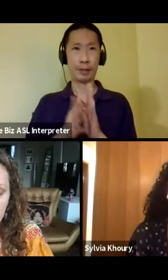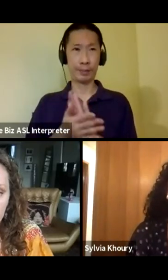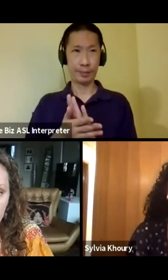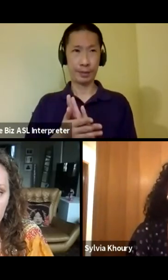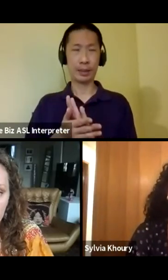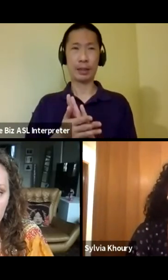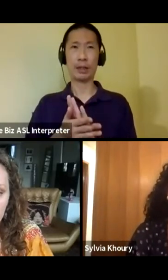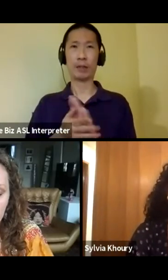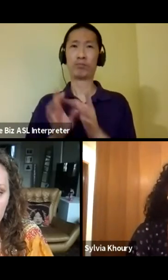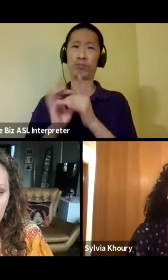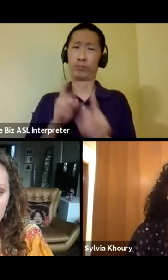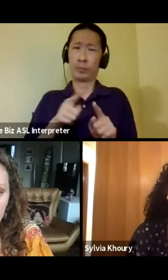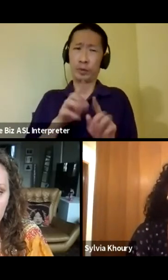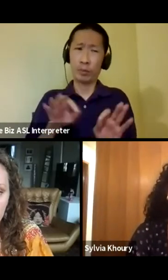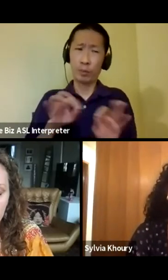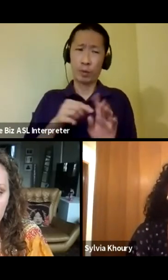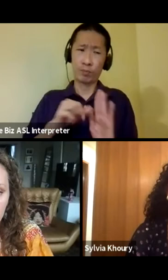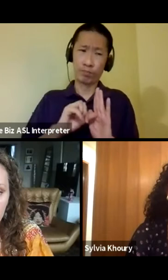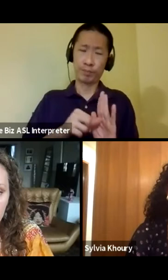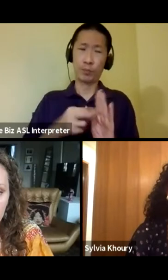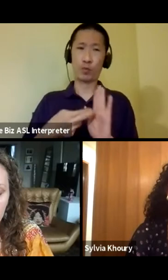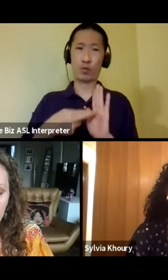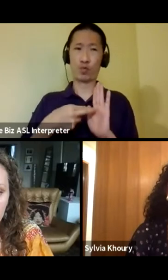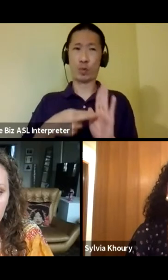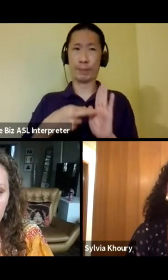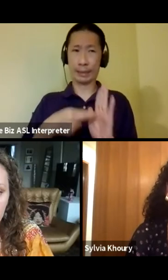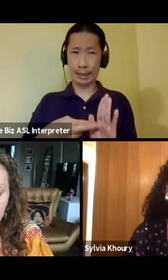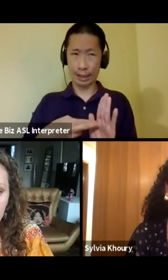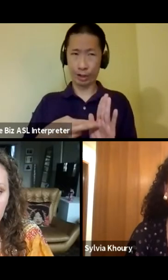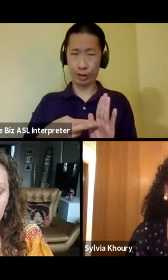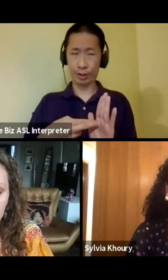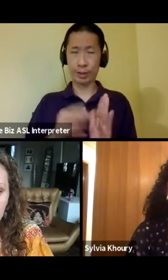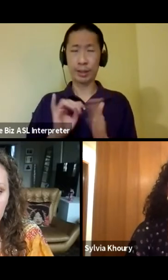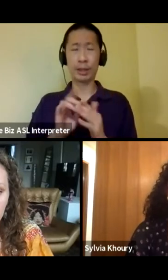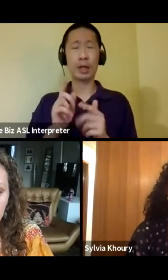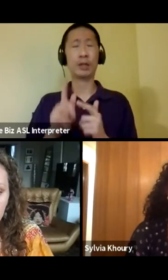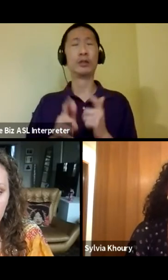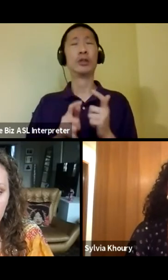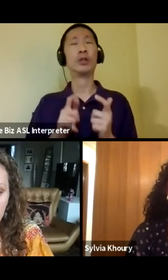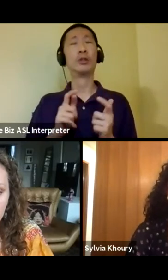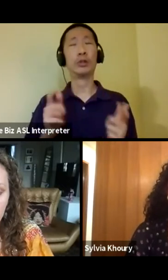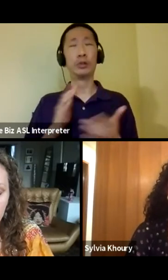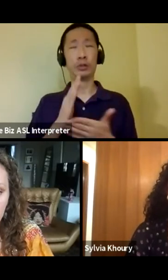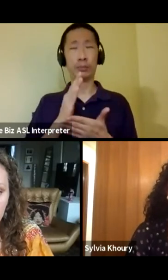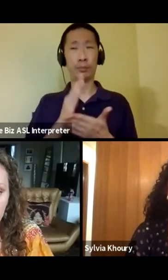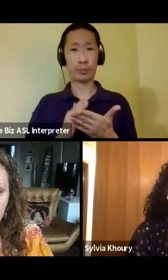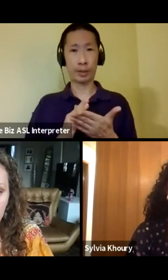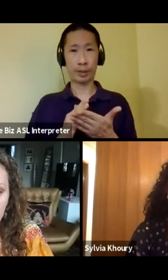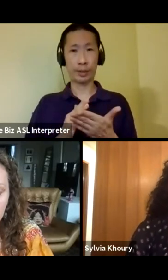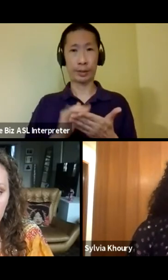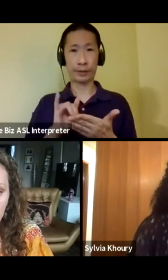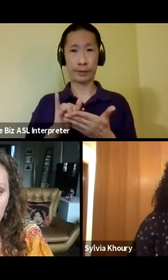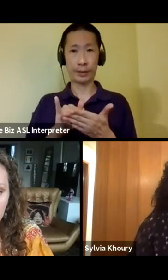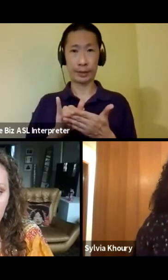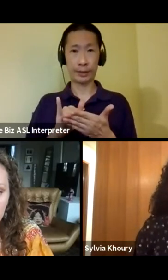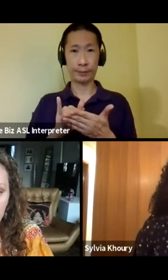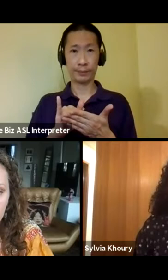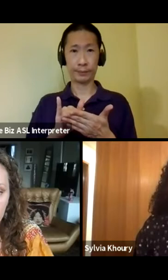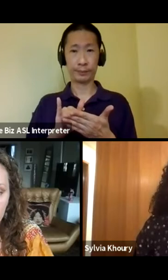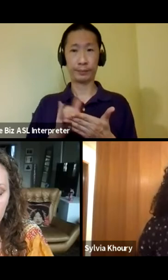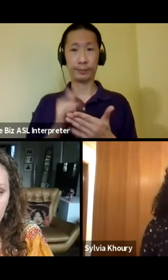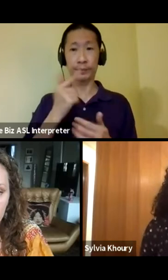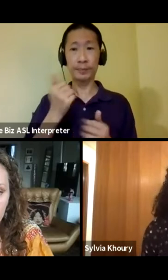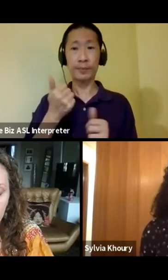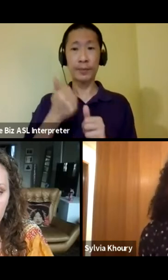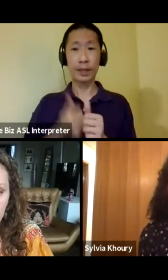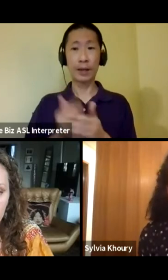importance of representation. Um, that is a huge part of this. It's, it's every